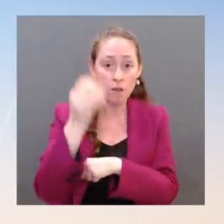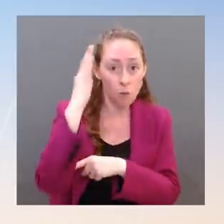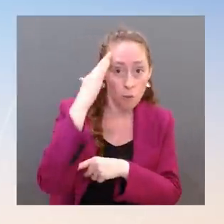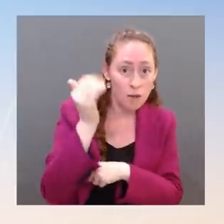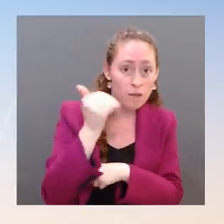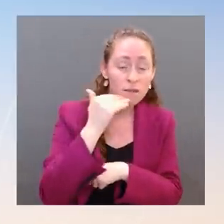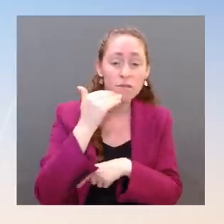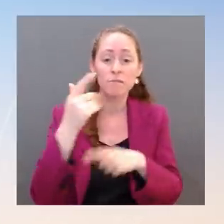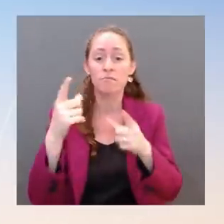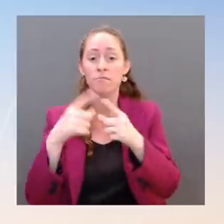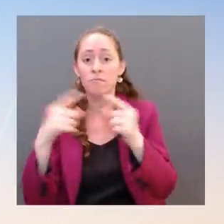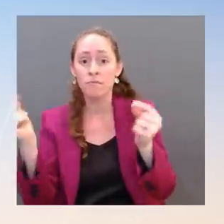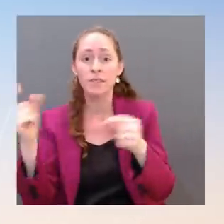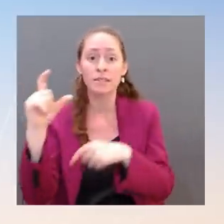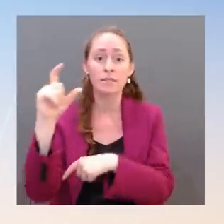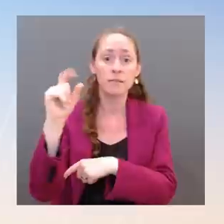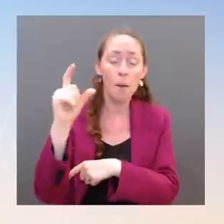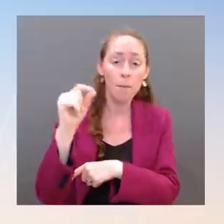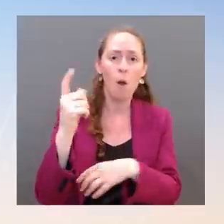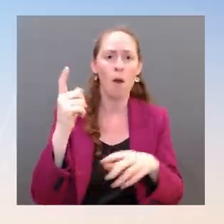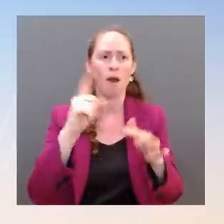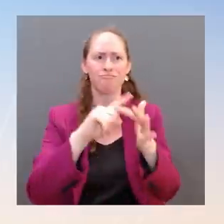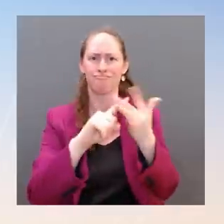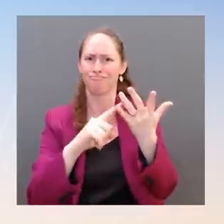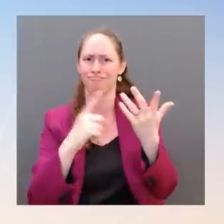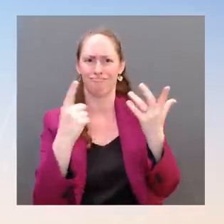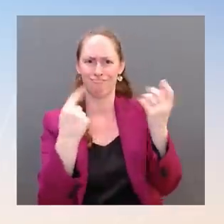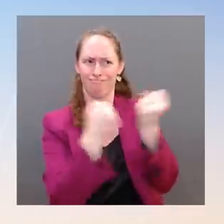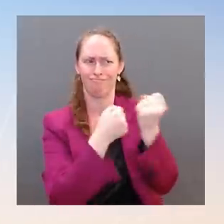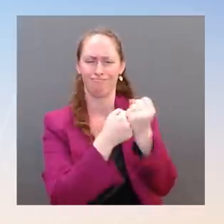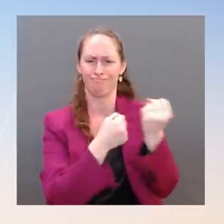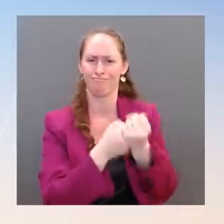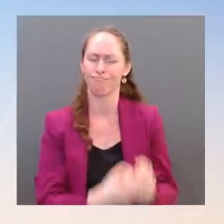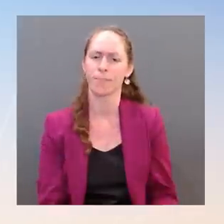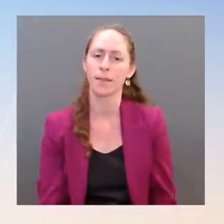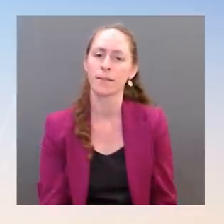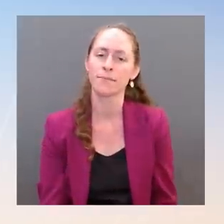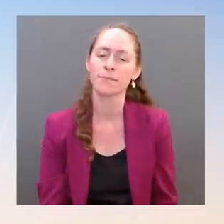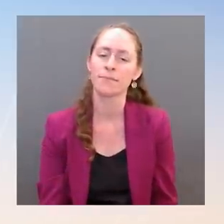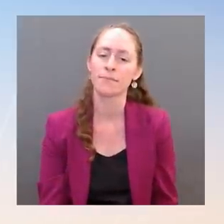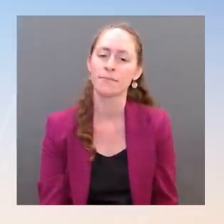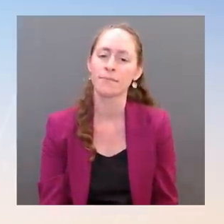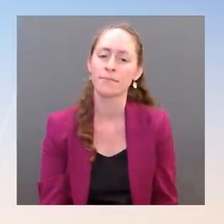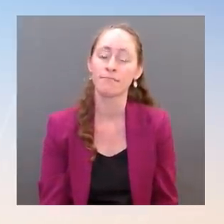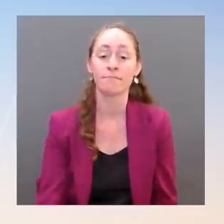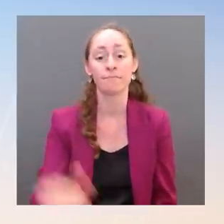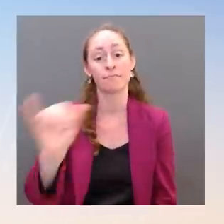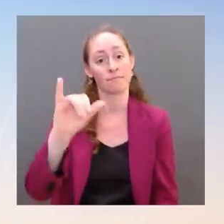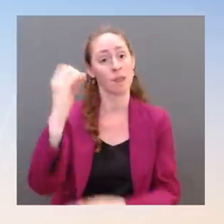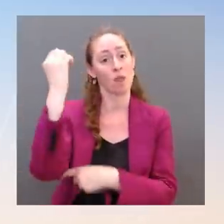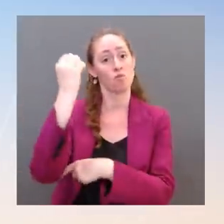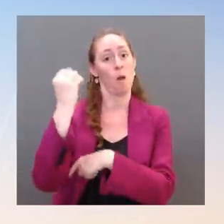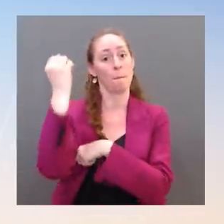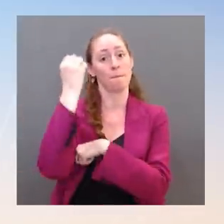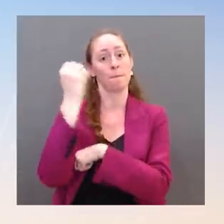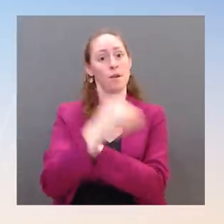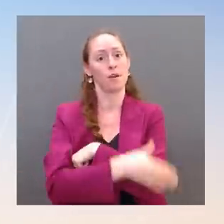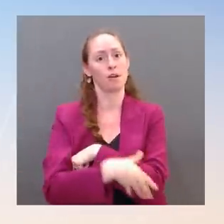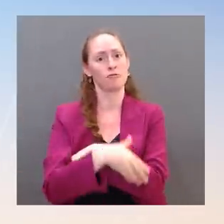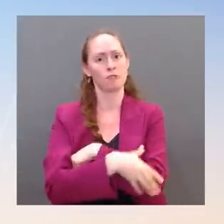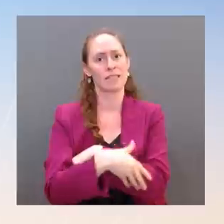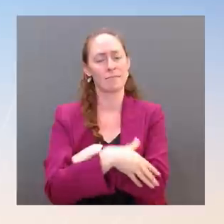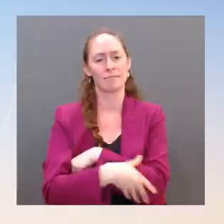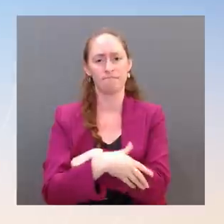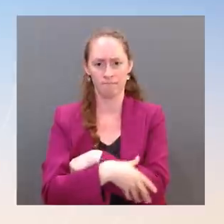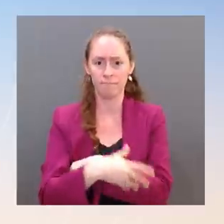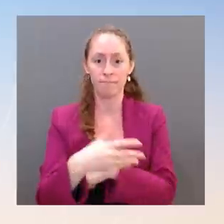look at the extent to which European countries are increasingly invested in the Indo-Pacific in helping ensure that our vision of a free